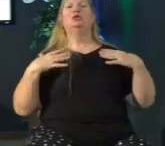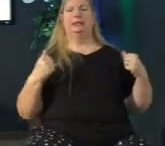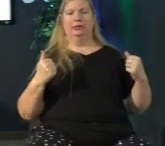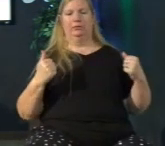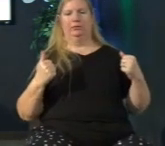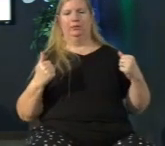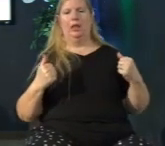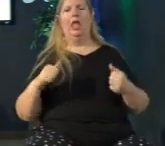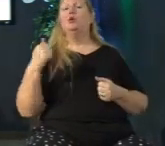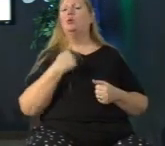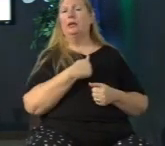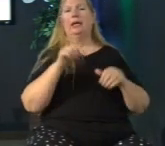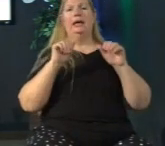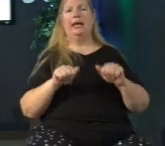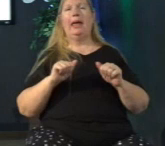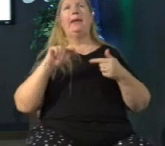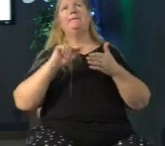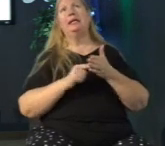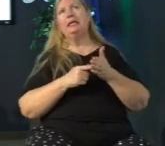we can begin to put things in perspective